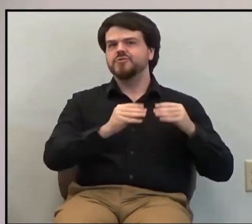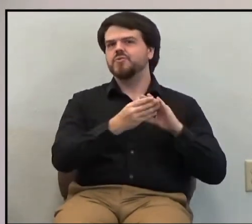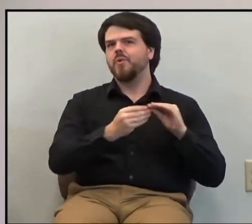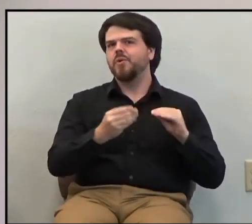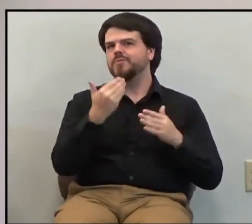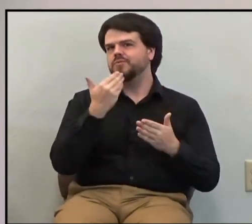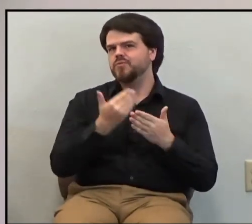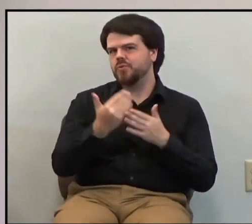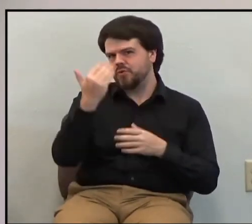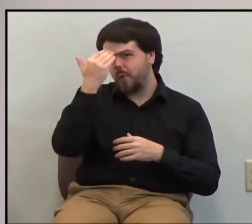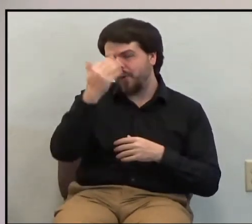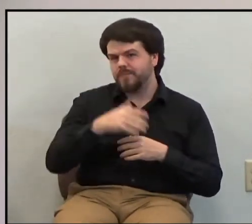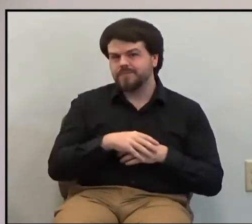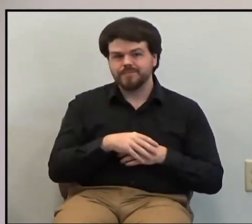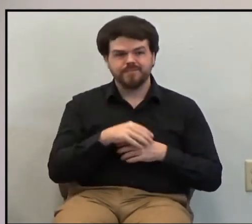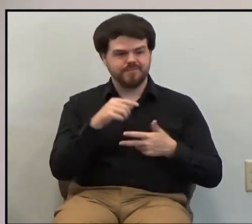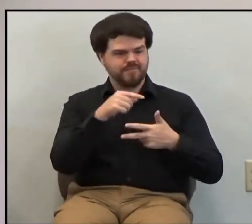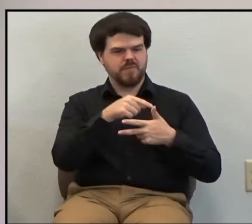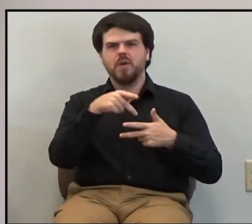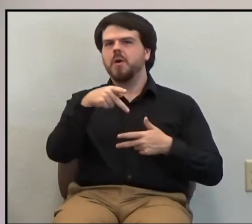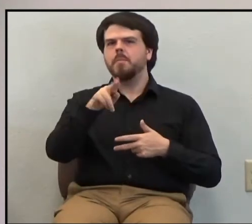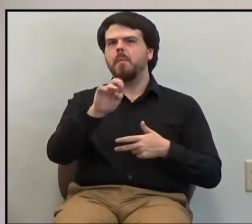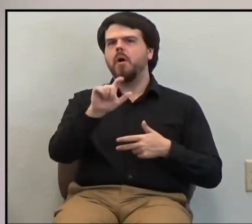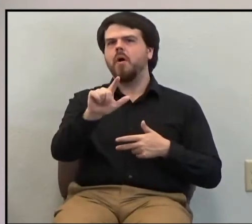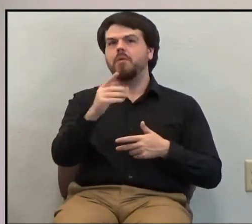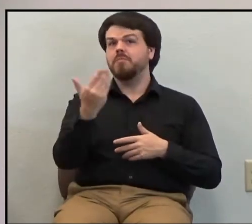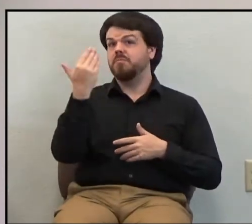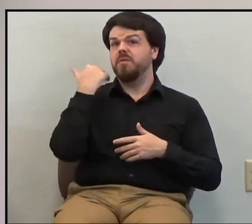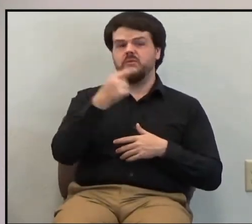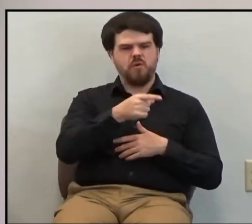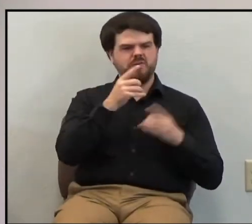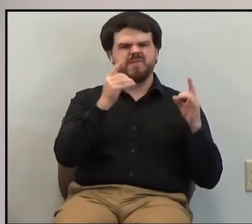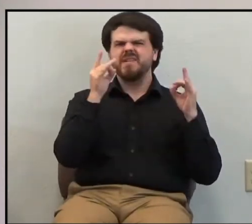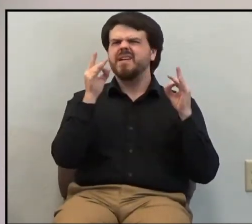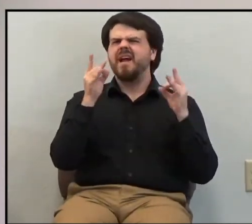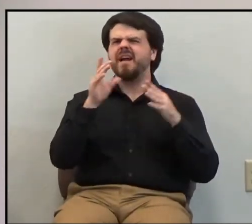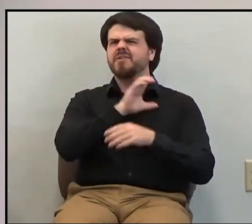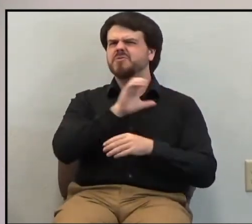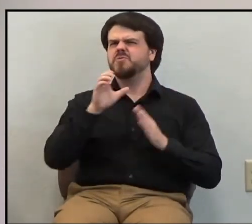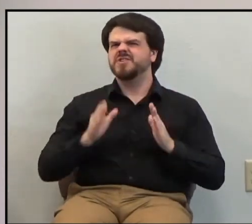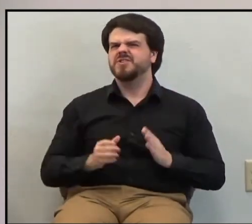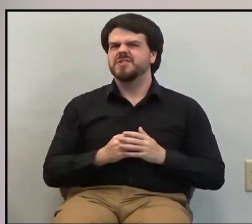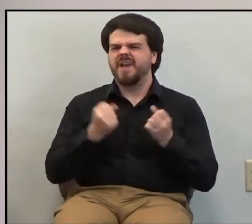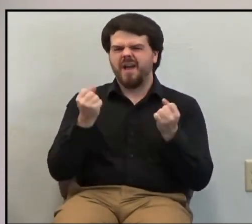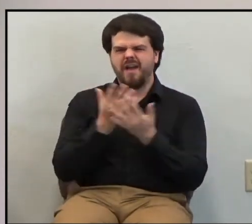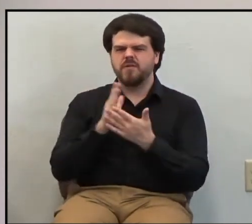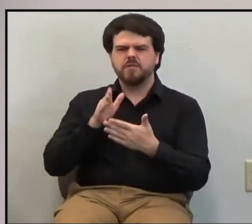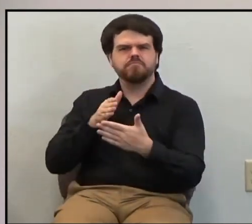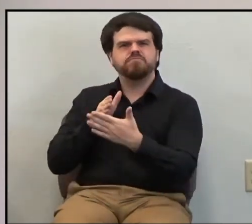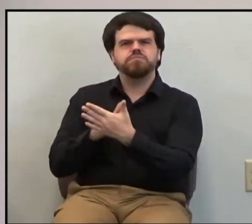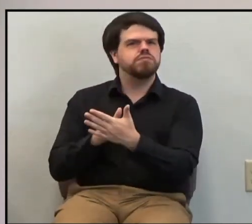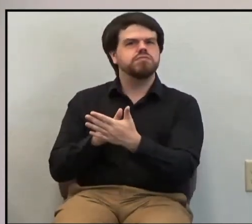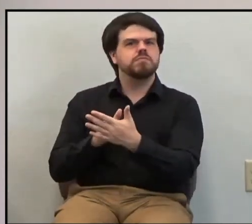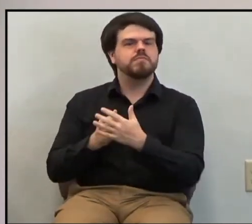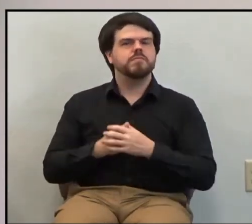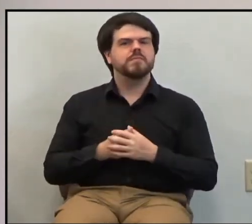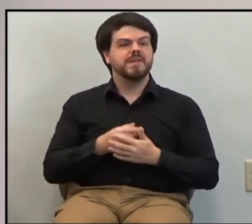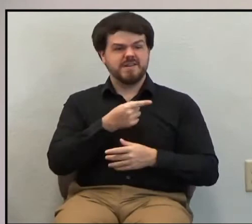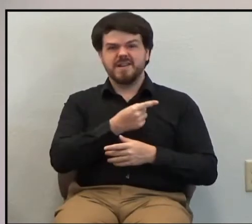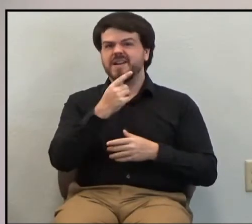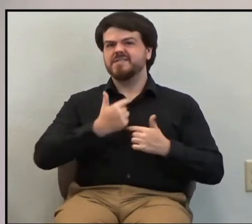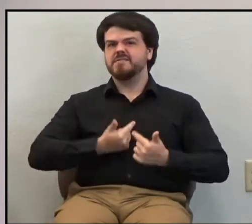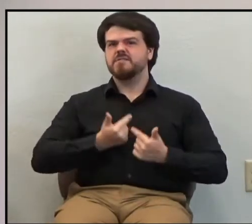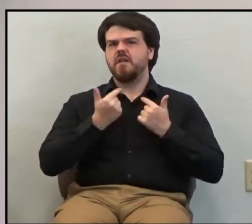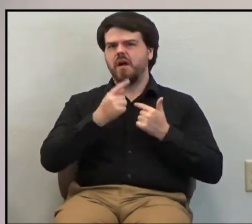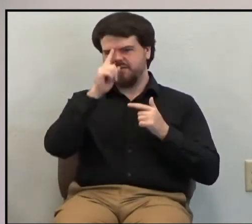At one time, Paul hated Christians and everything that they stood for. He had committed his